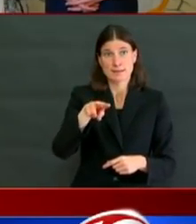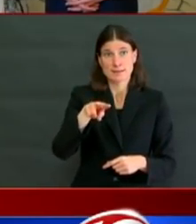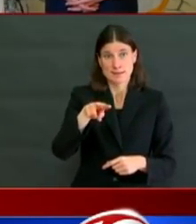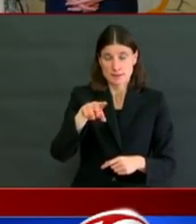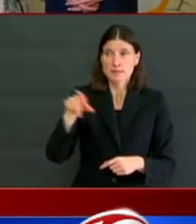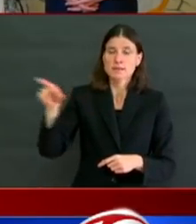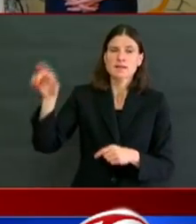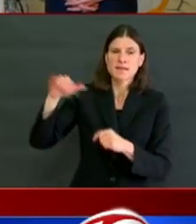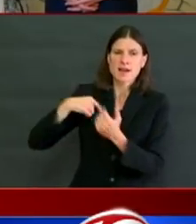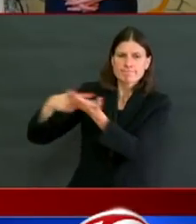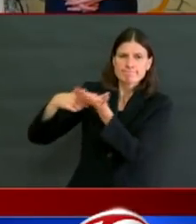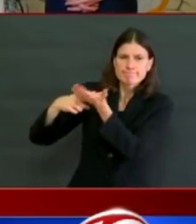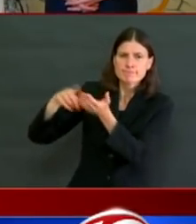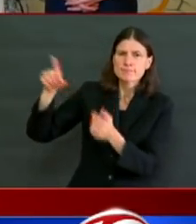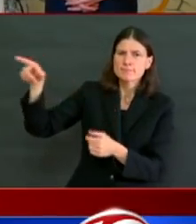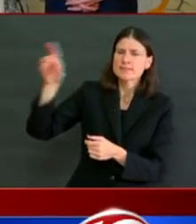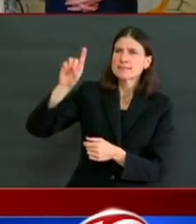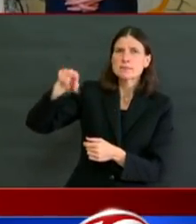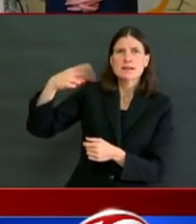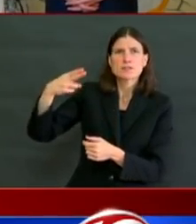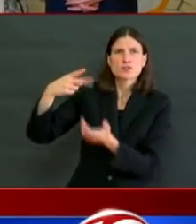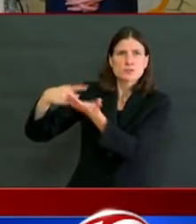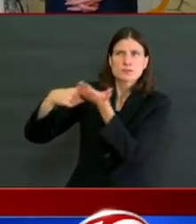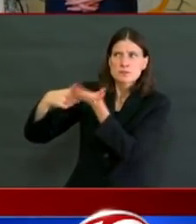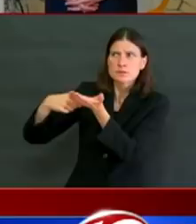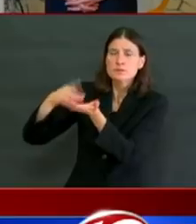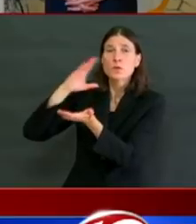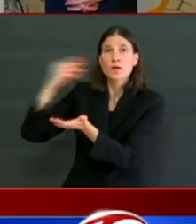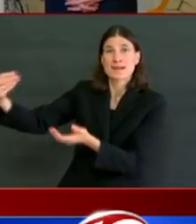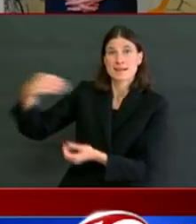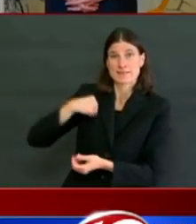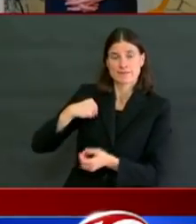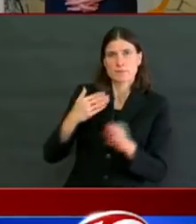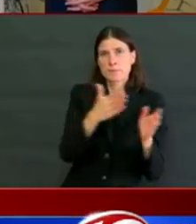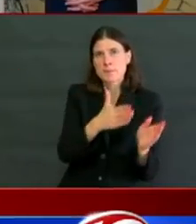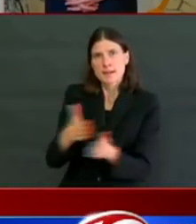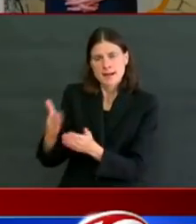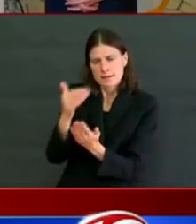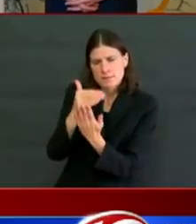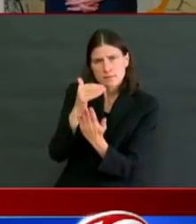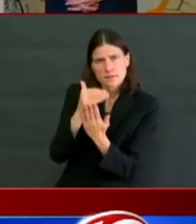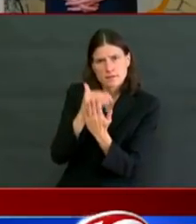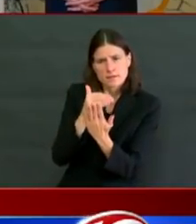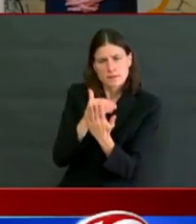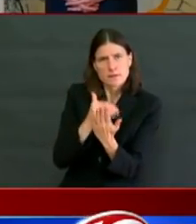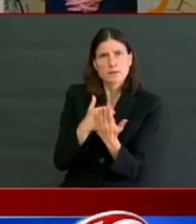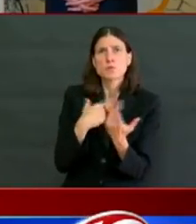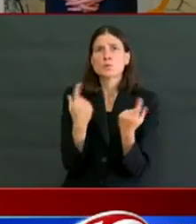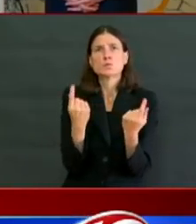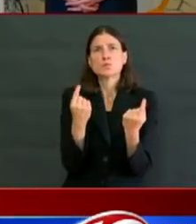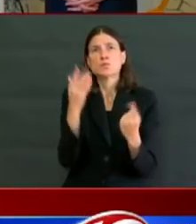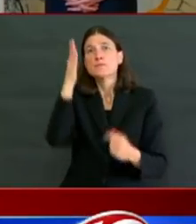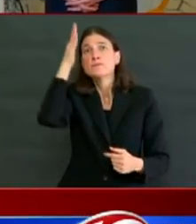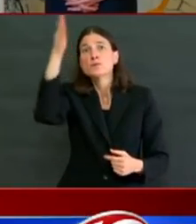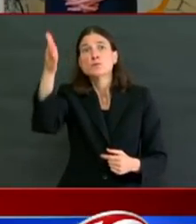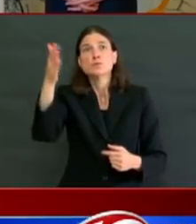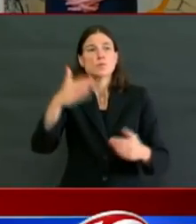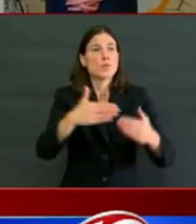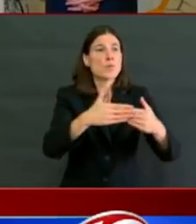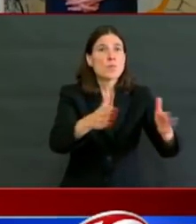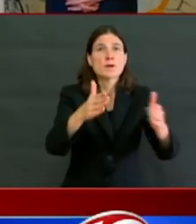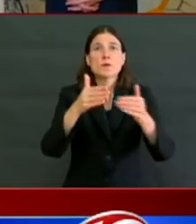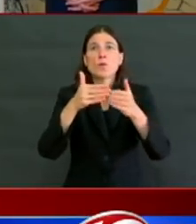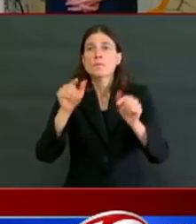Child care facilities, to give parents a sense of what's coming and a sense of confidence, child care